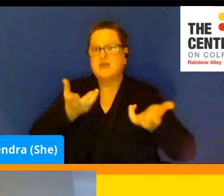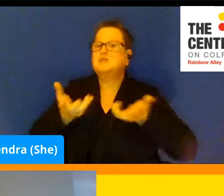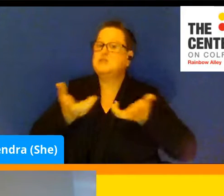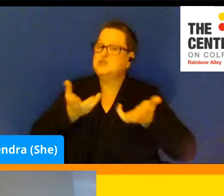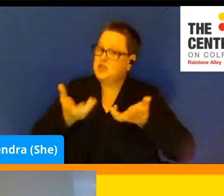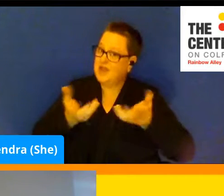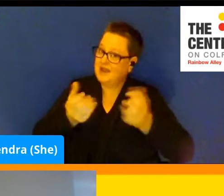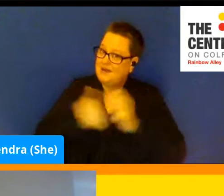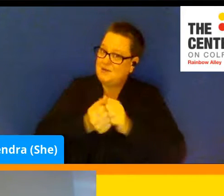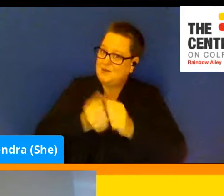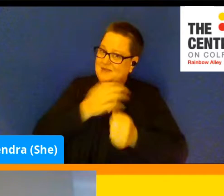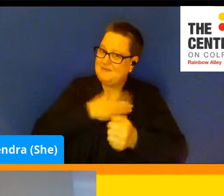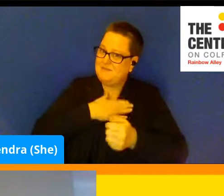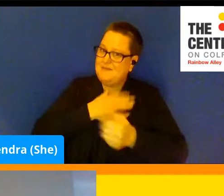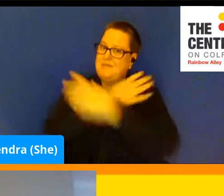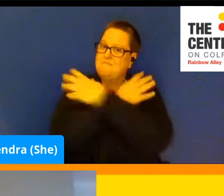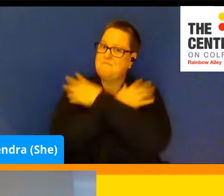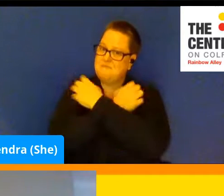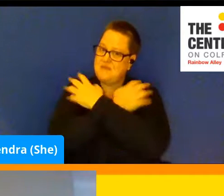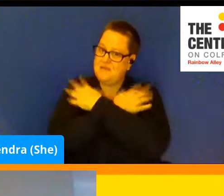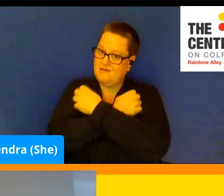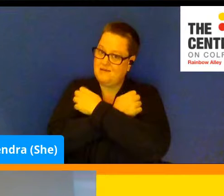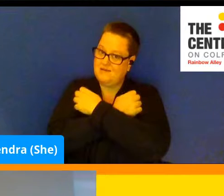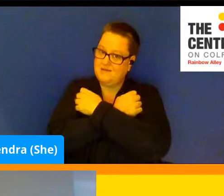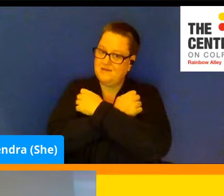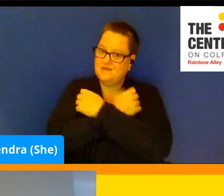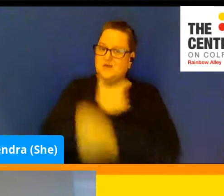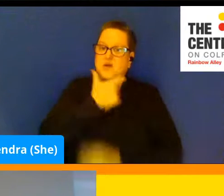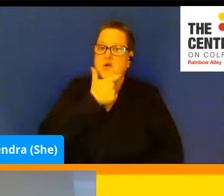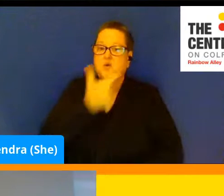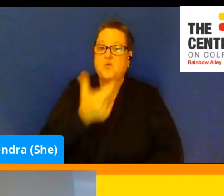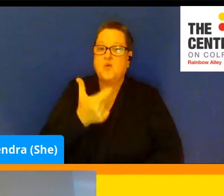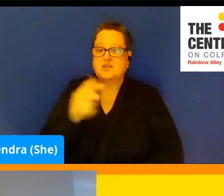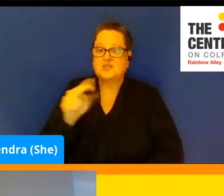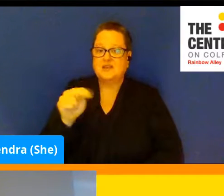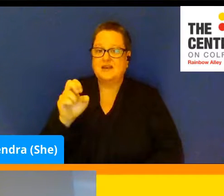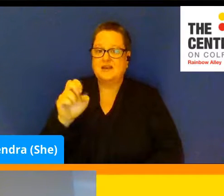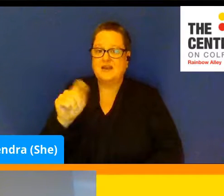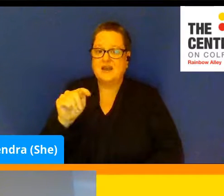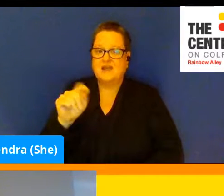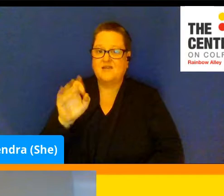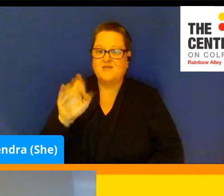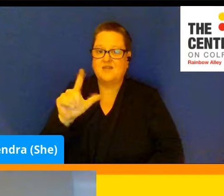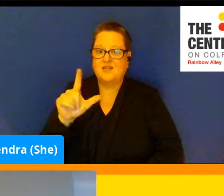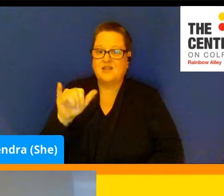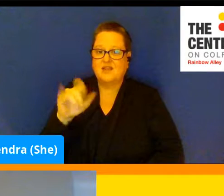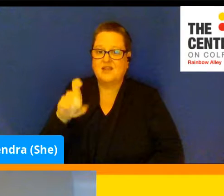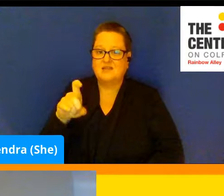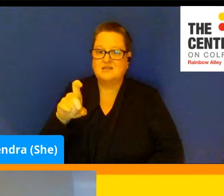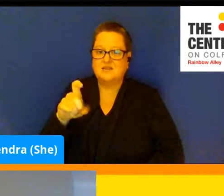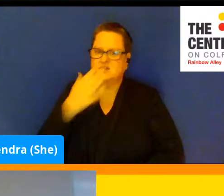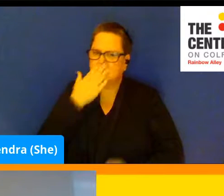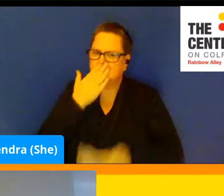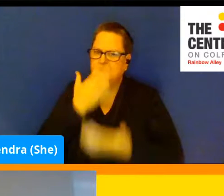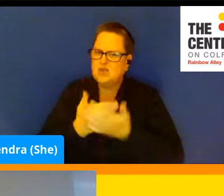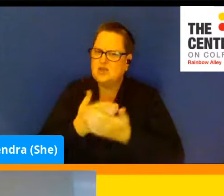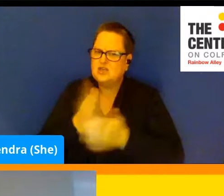watching some Netflix. There's some various shows on right now, whether it's